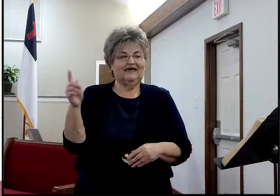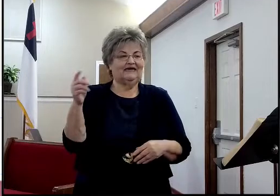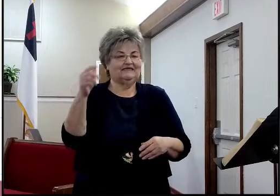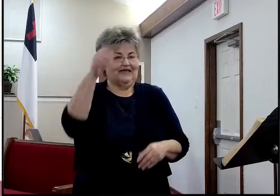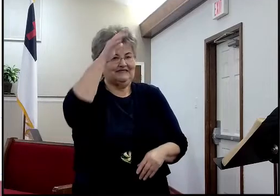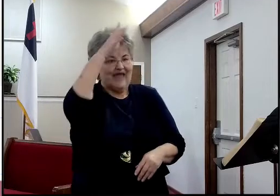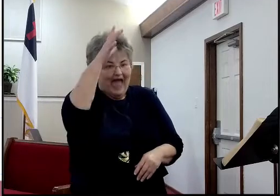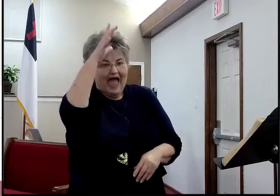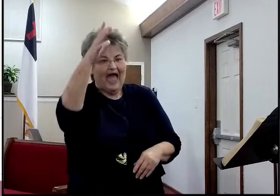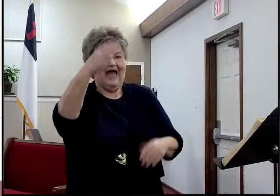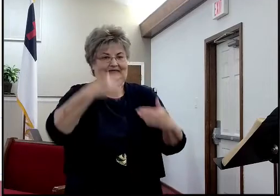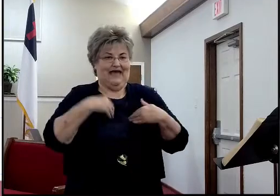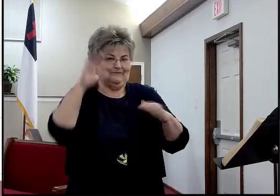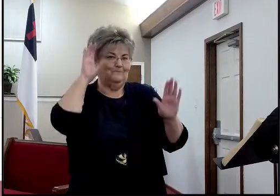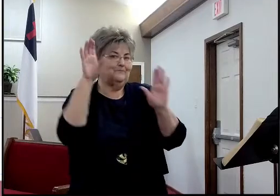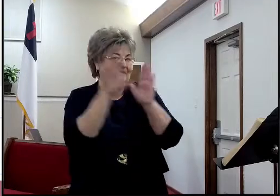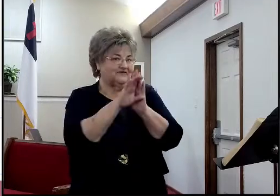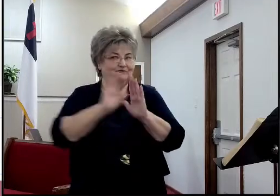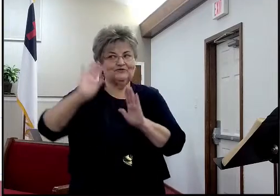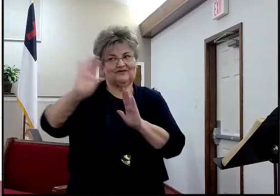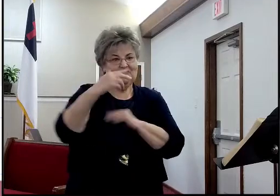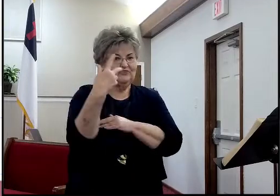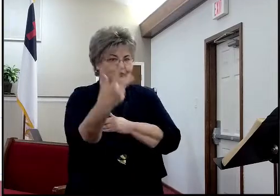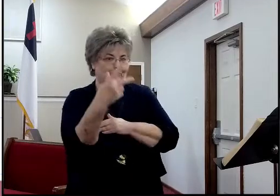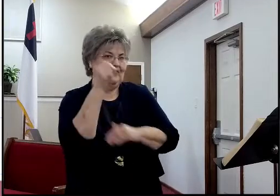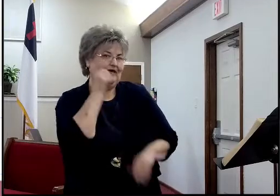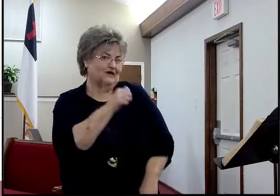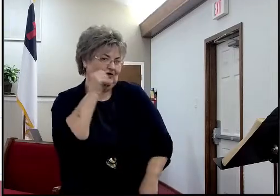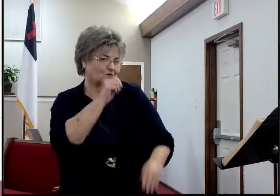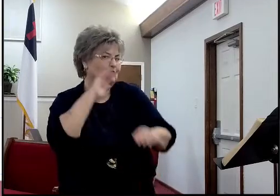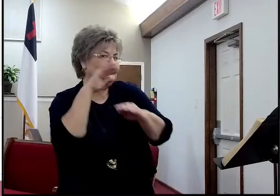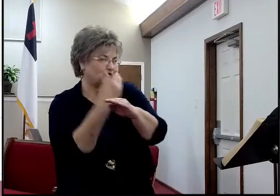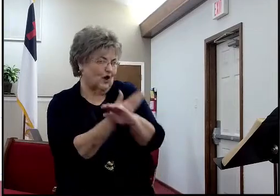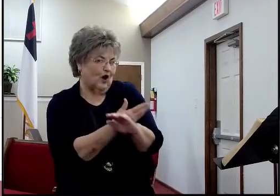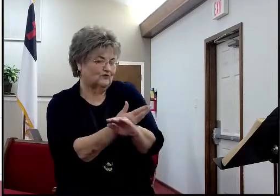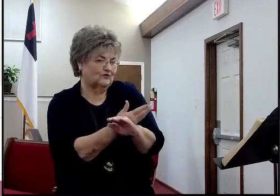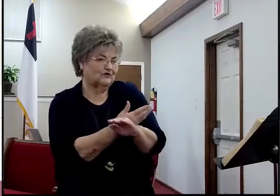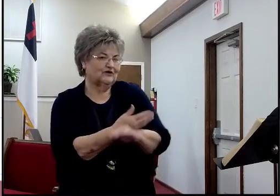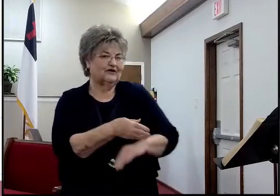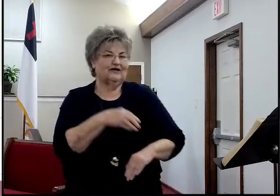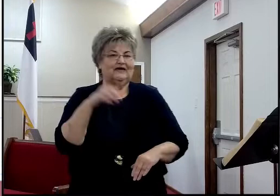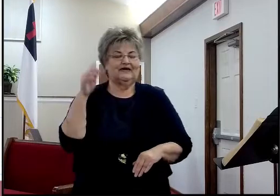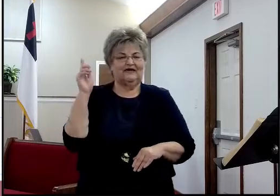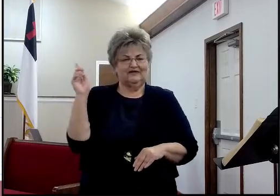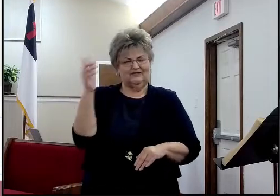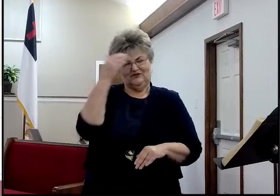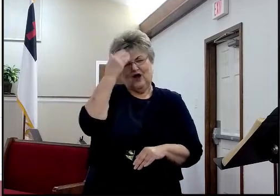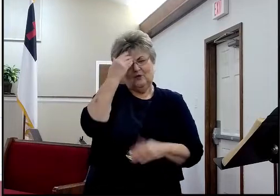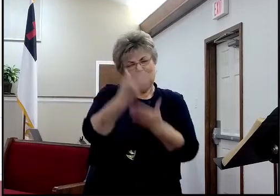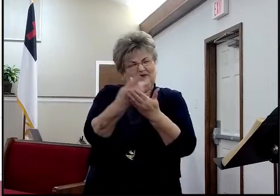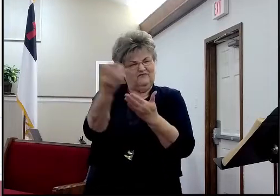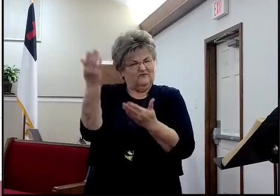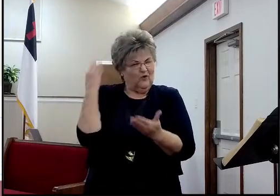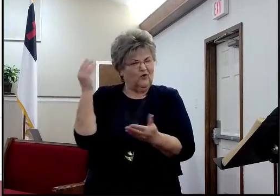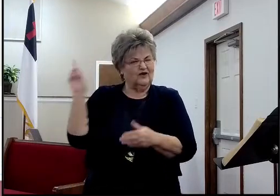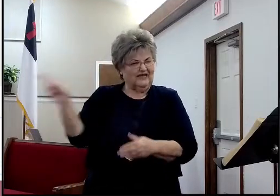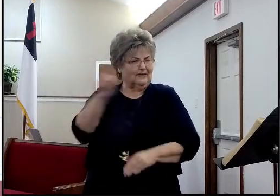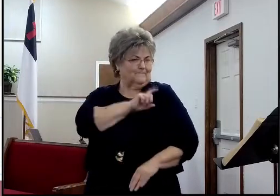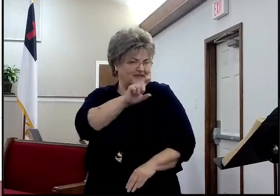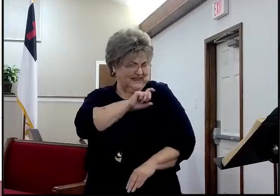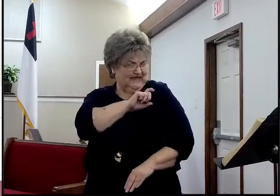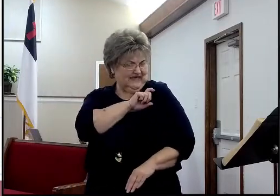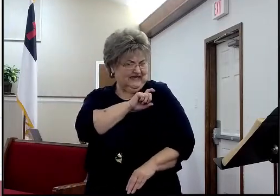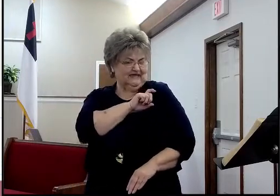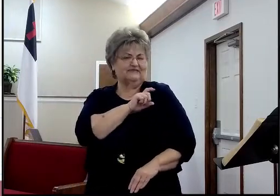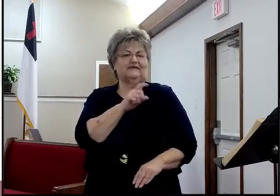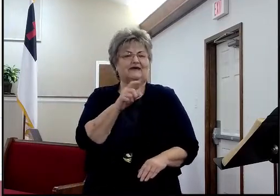girls up there, and there's context for some of that, you know, you'd instantly know that I was in policing profession, you'd know that I was a pastor, I got an ordination certificate on